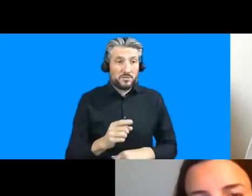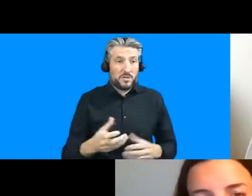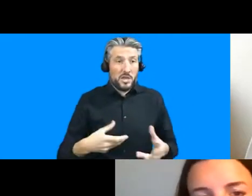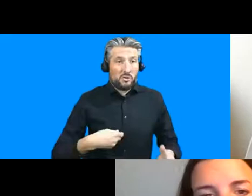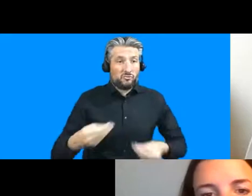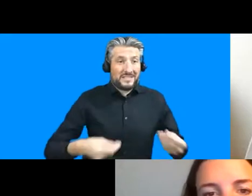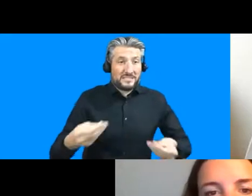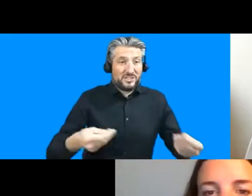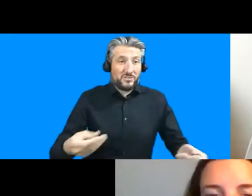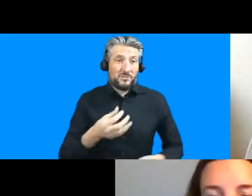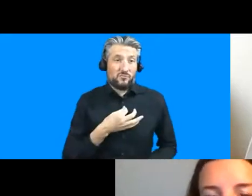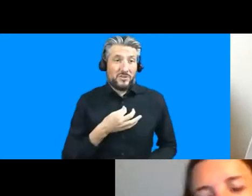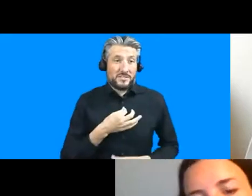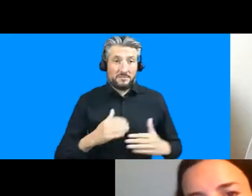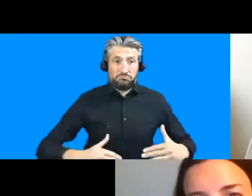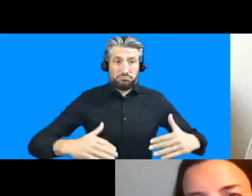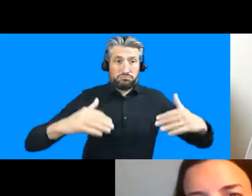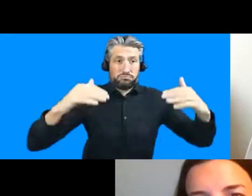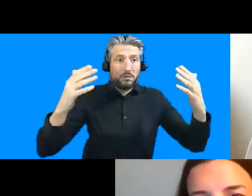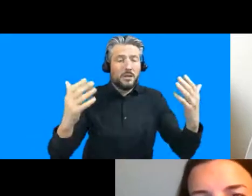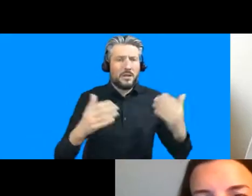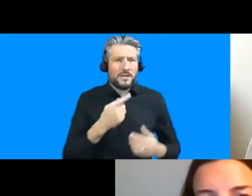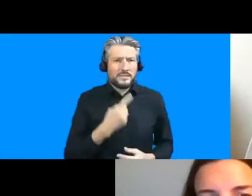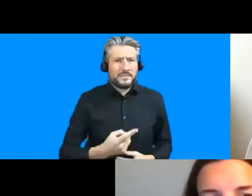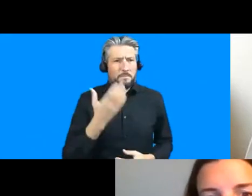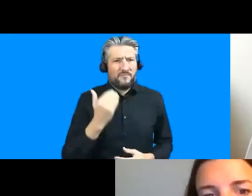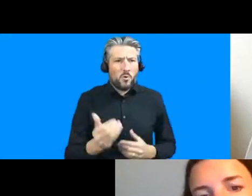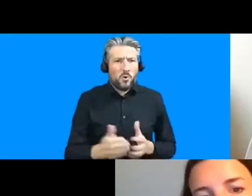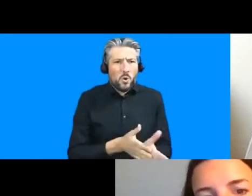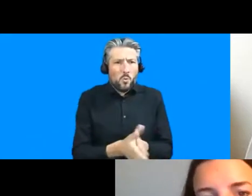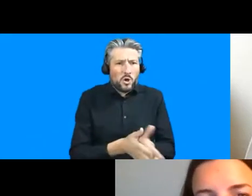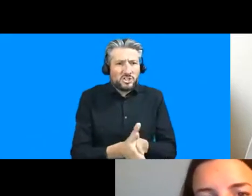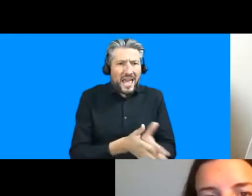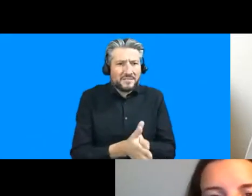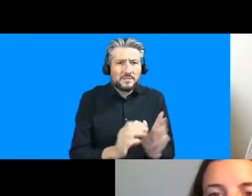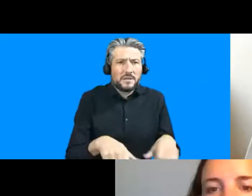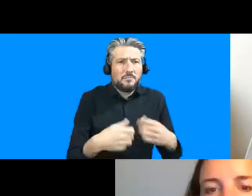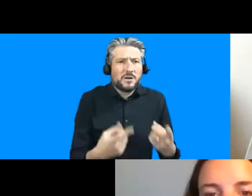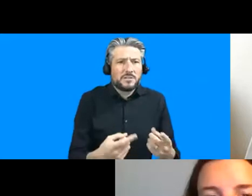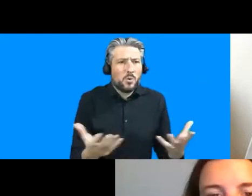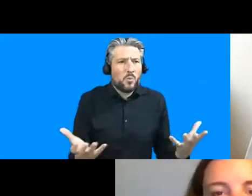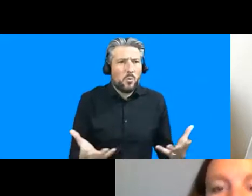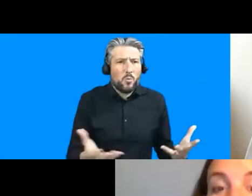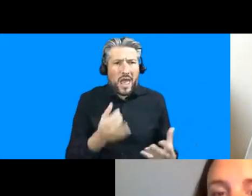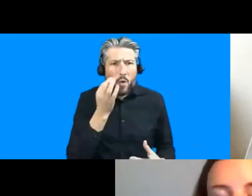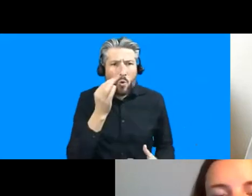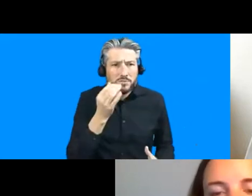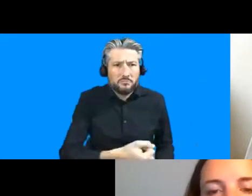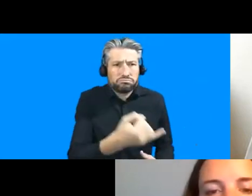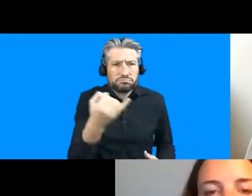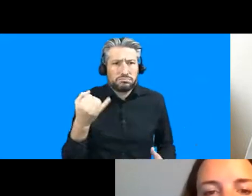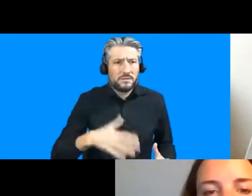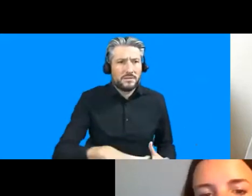and time again you know washing hands and social distancing is impossible when there's no reliable water or where it's too expensive or where it's shared